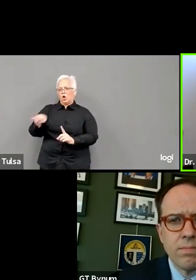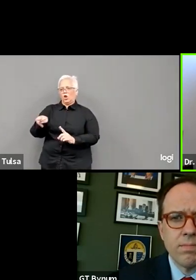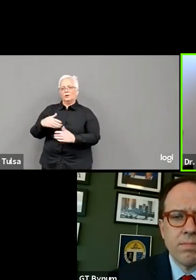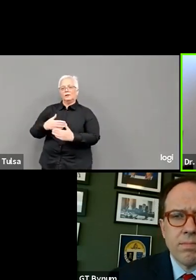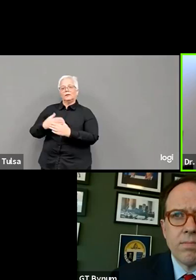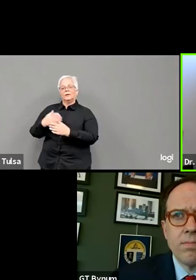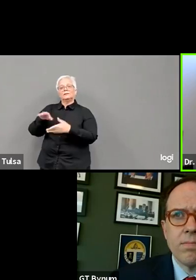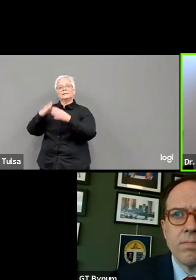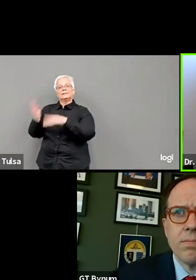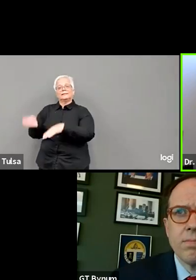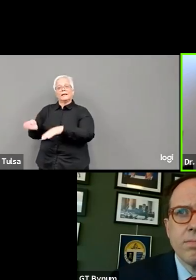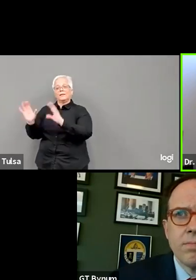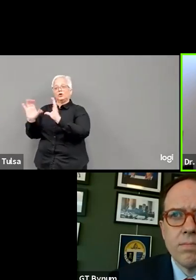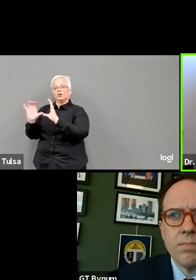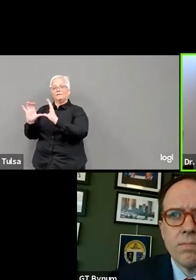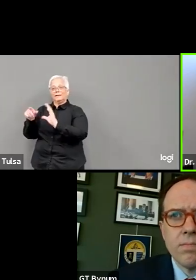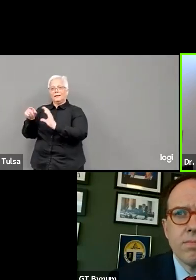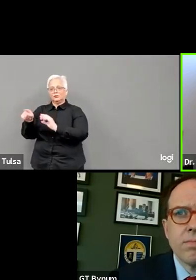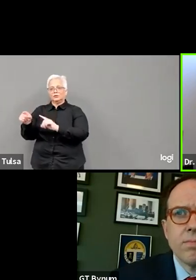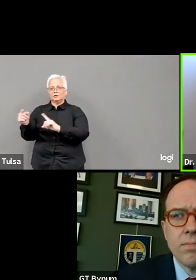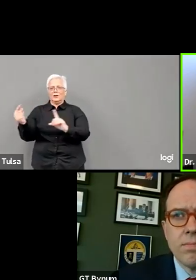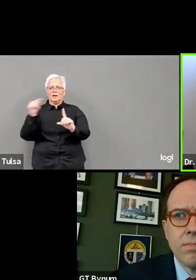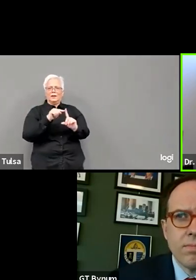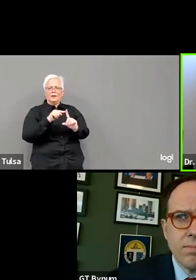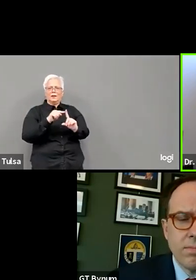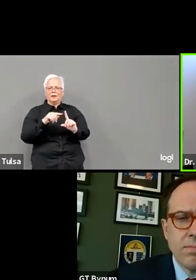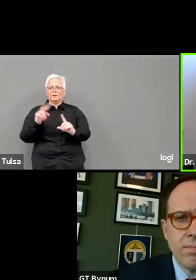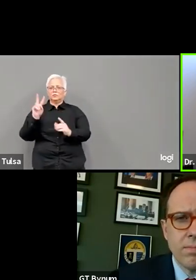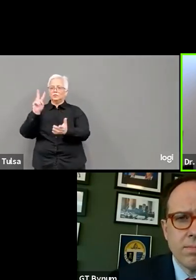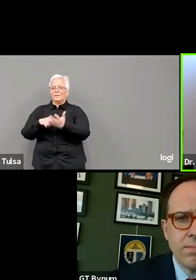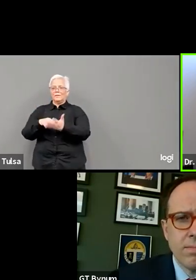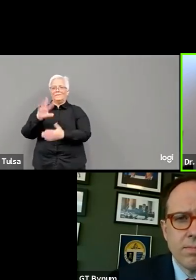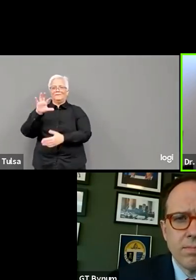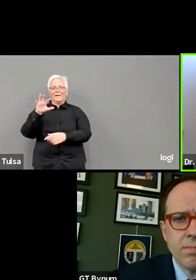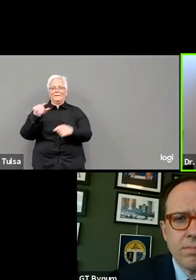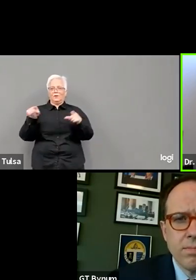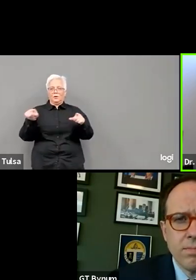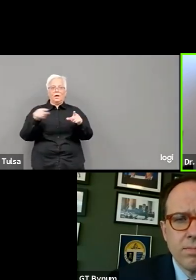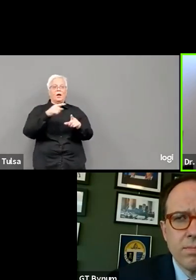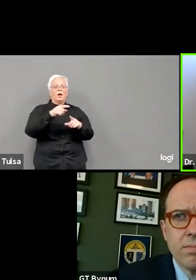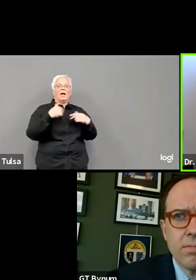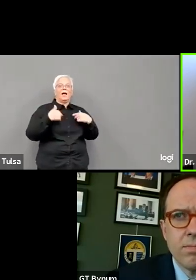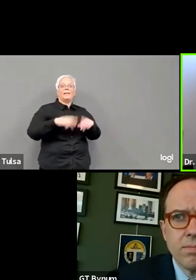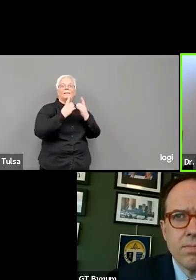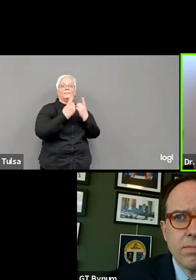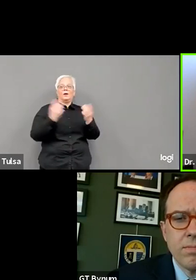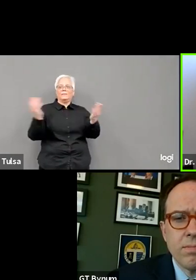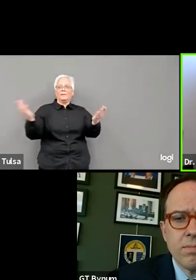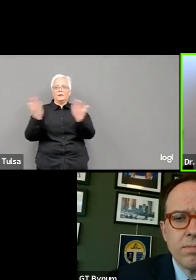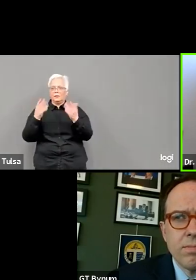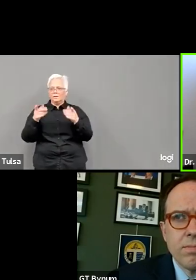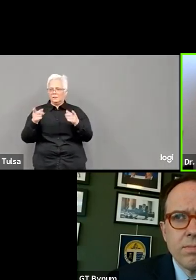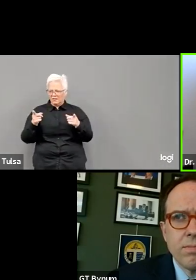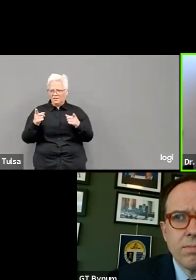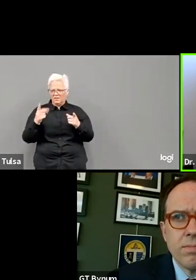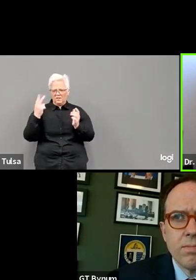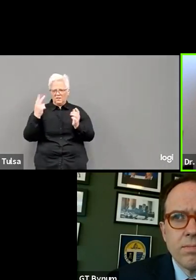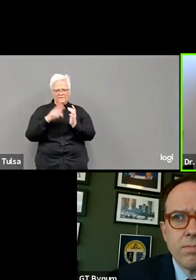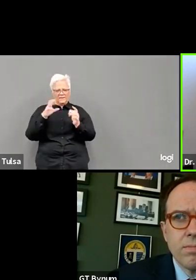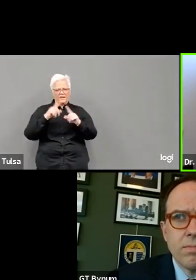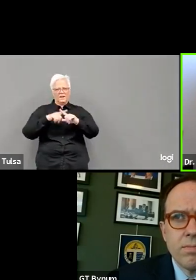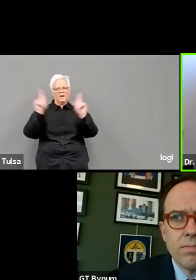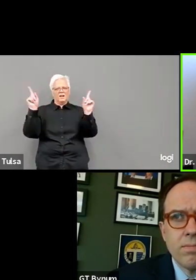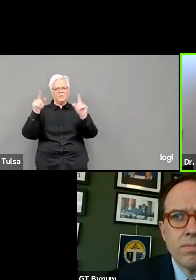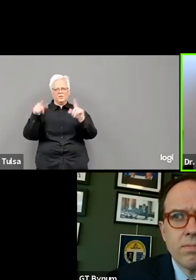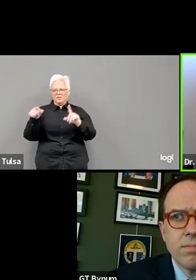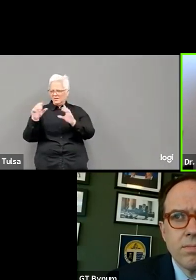look at it, our state had the greatest COVID death reporting discrepancy in the United States, when I looked at the